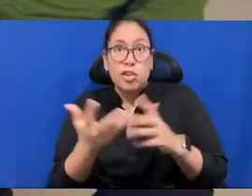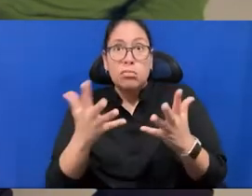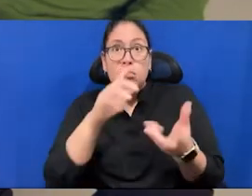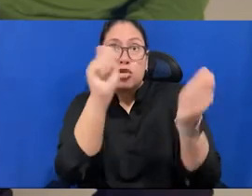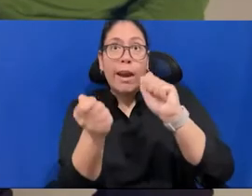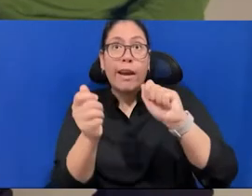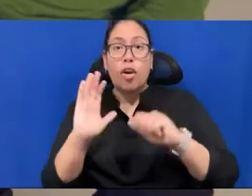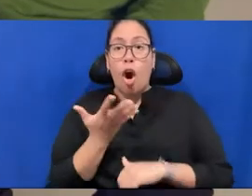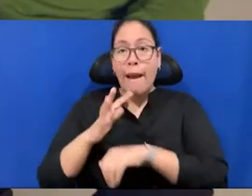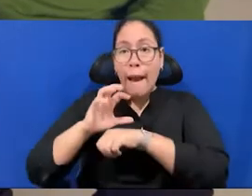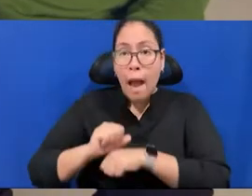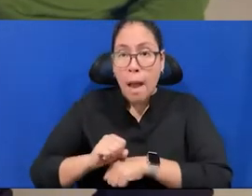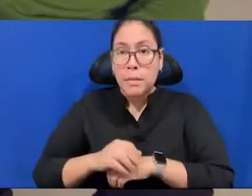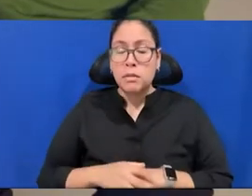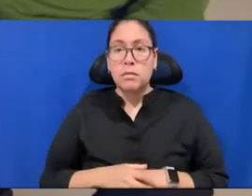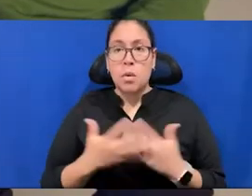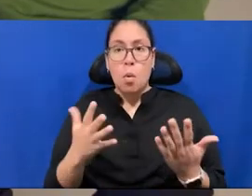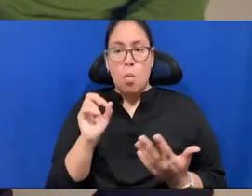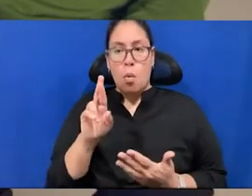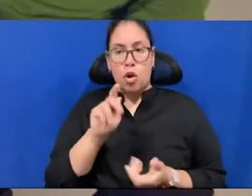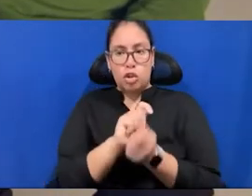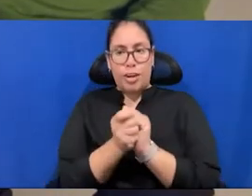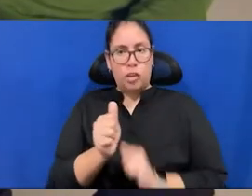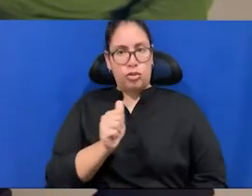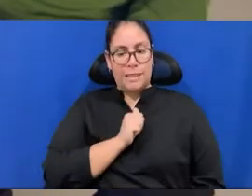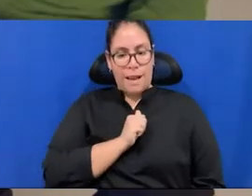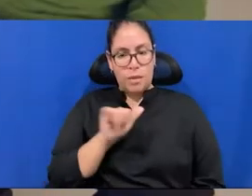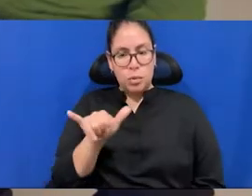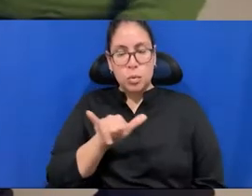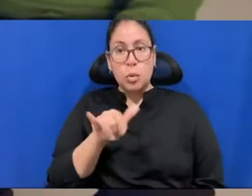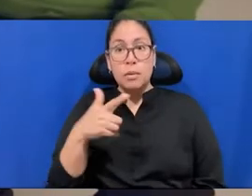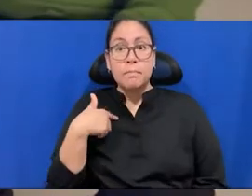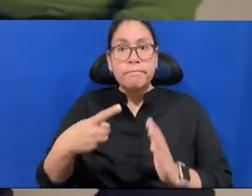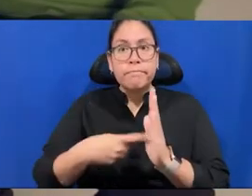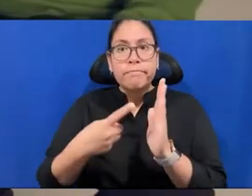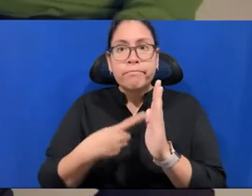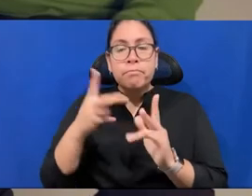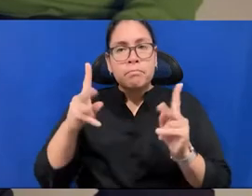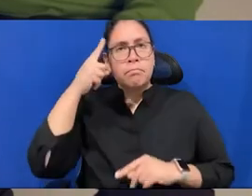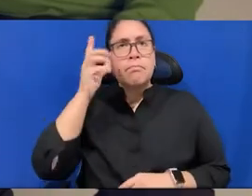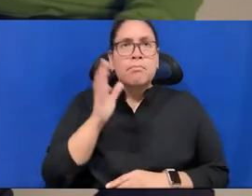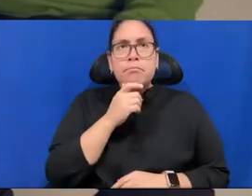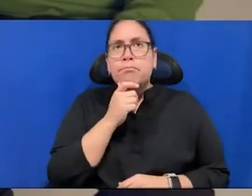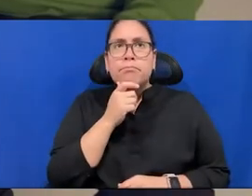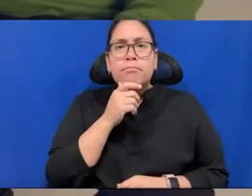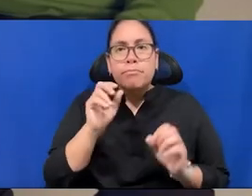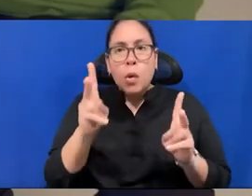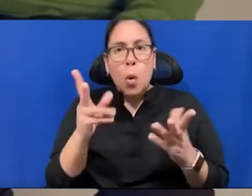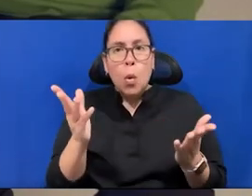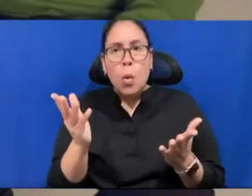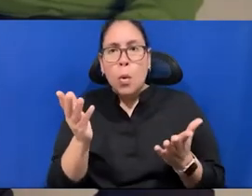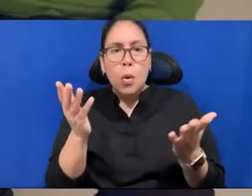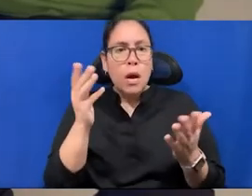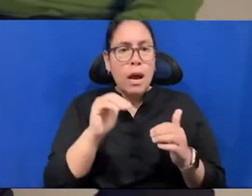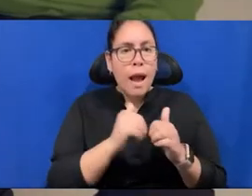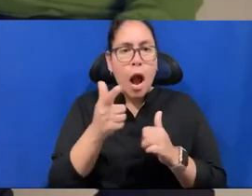also changed yourself, and then, for example, we, you know, sometimes people think, okay, with this new flying sculpture, you will be able to travel, and, and the